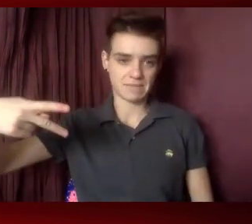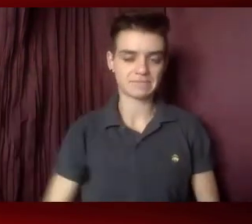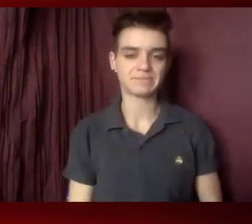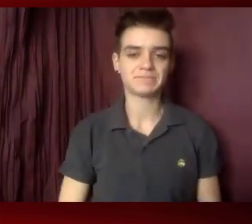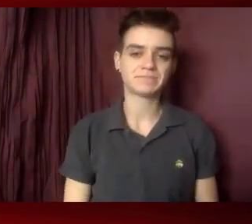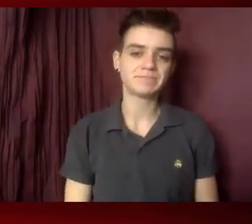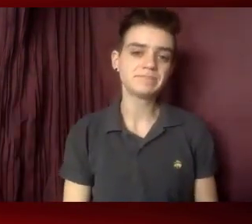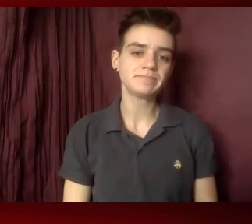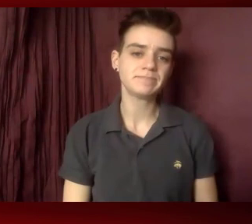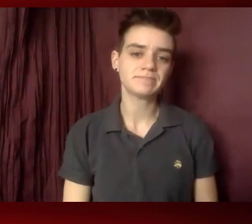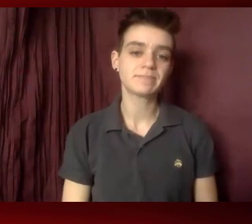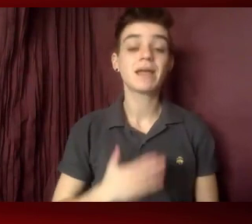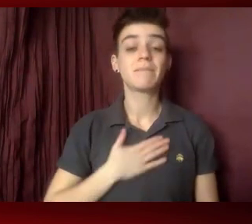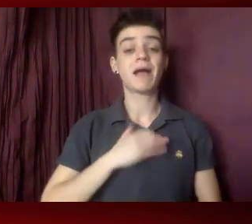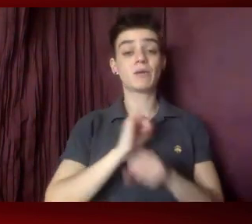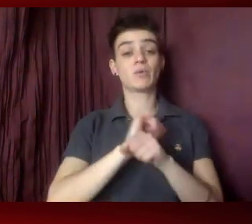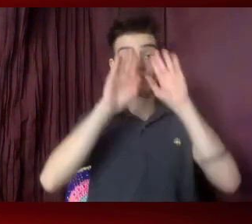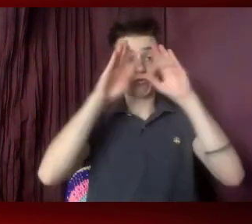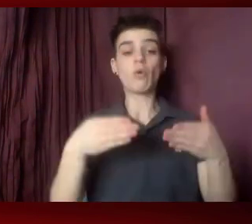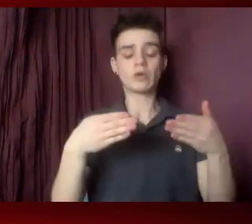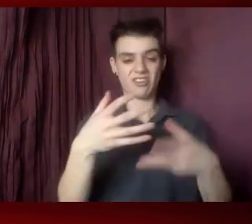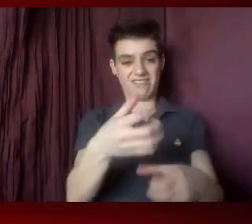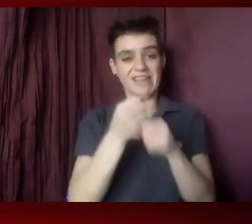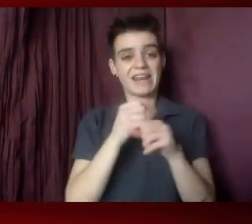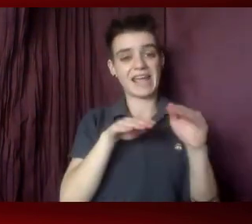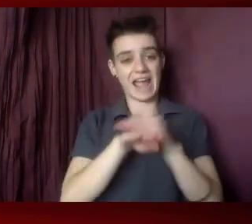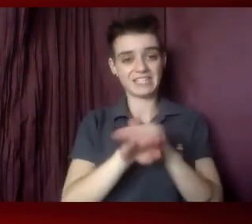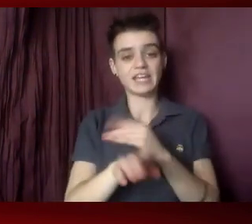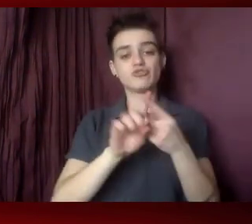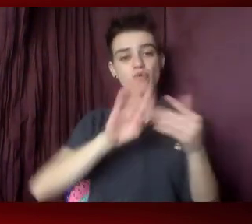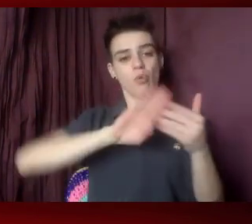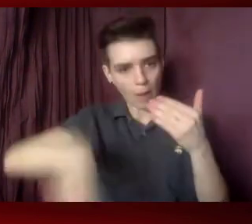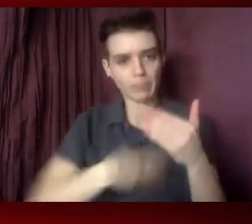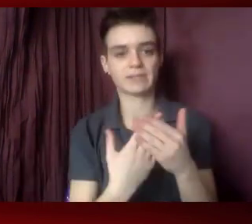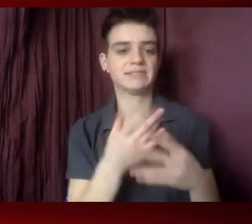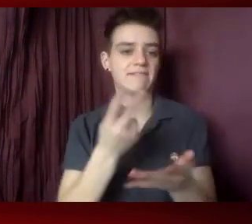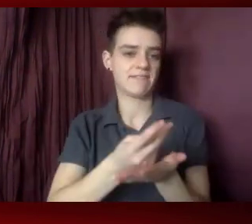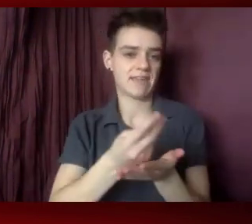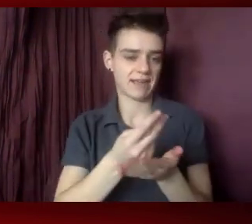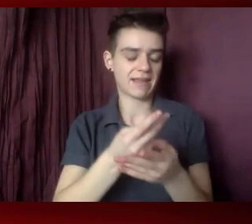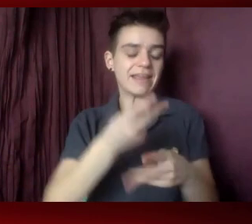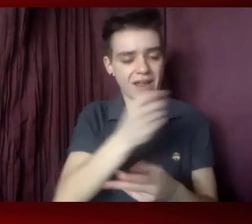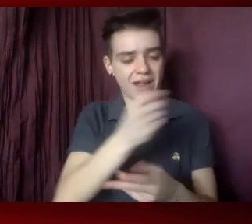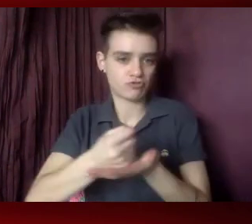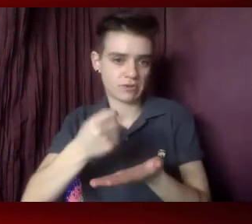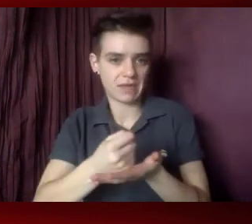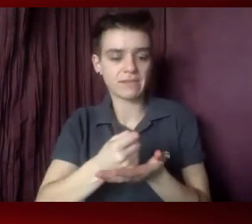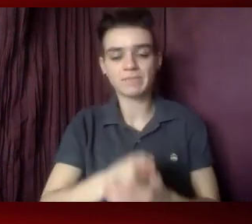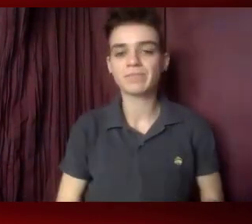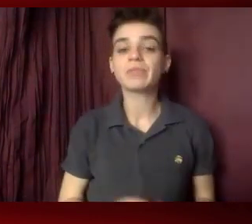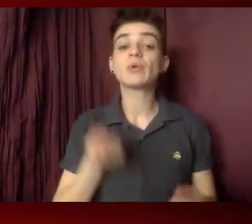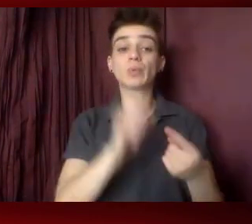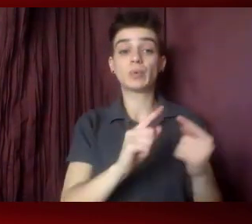Policy Innovation. My work focuses on securing access to comprehensive care and treatment for people living with HIV, reducing health inequities,